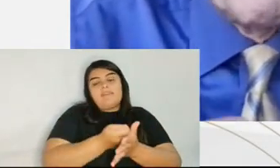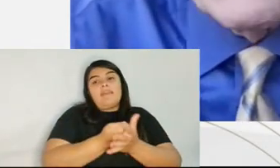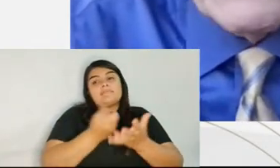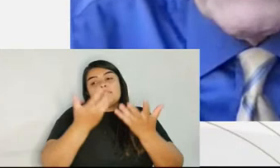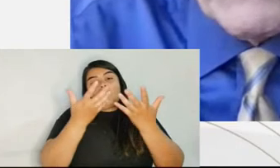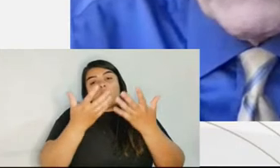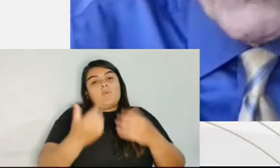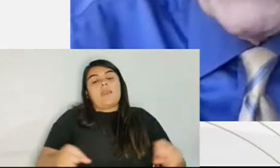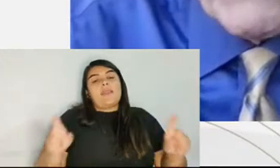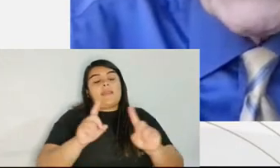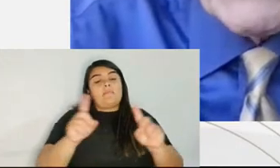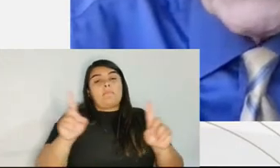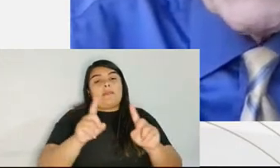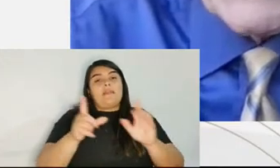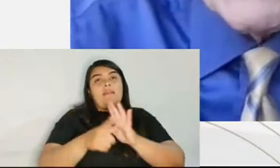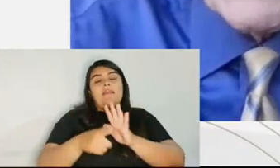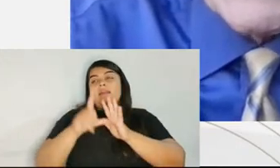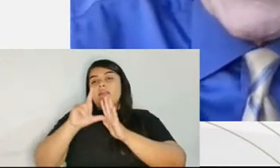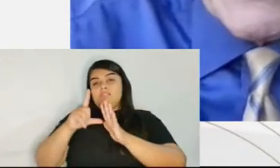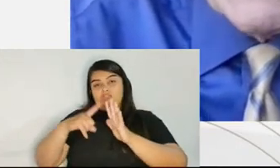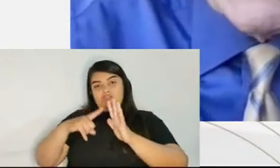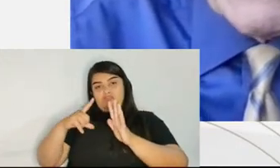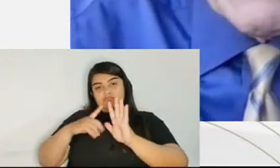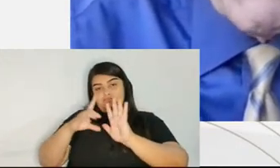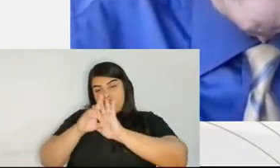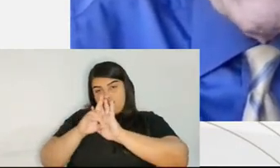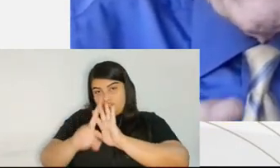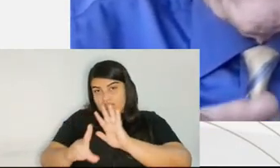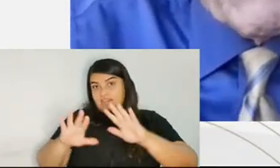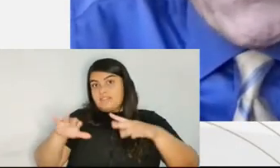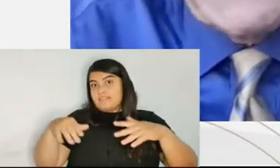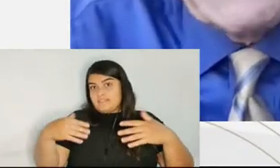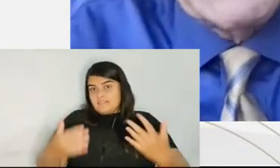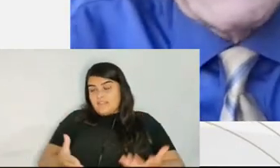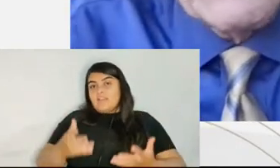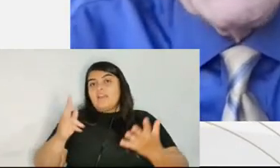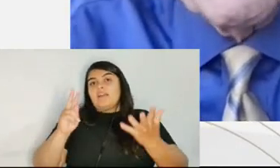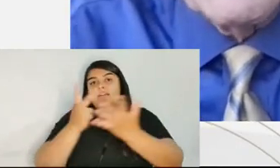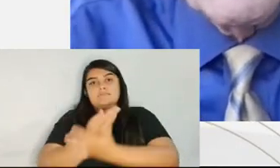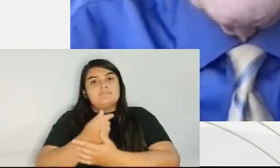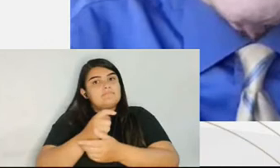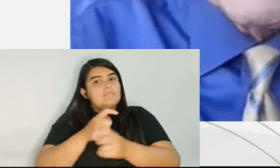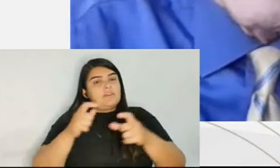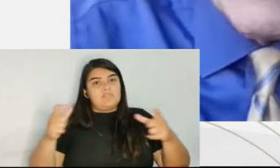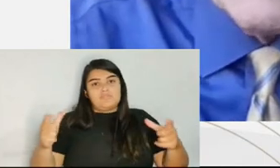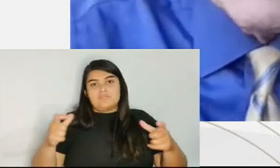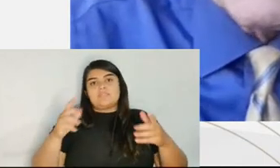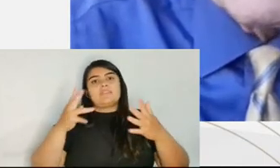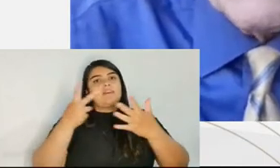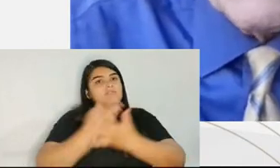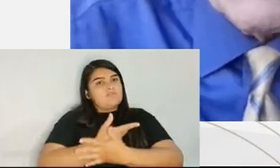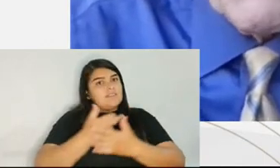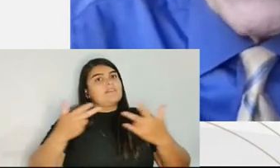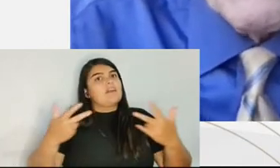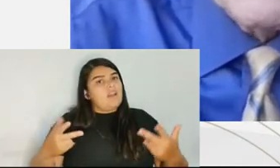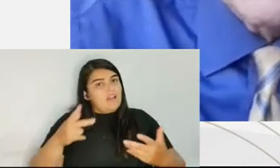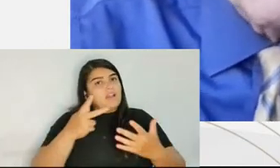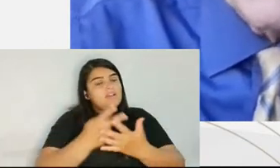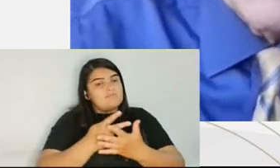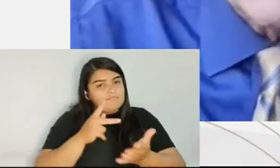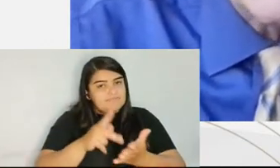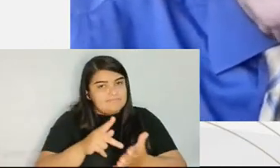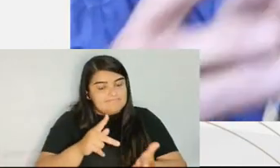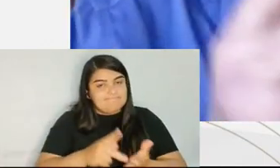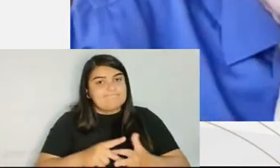much as in the ordinary circumstances. The great distinction between the state system and the federal